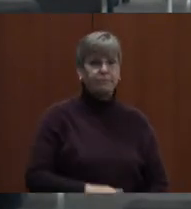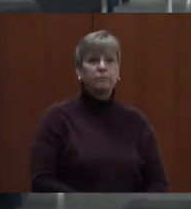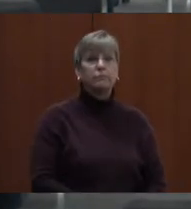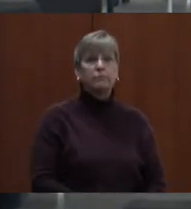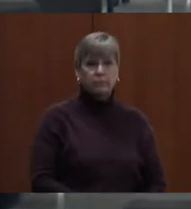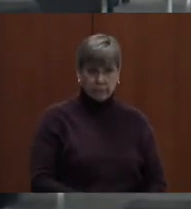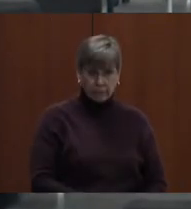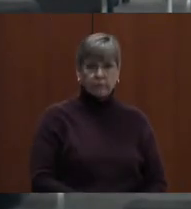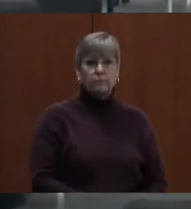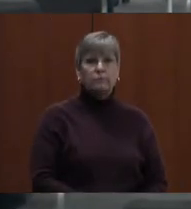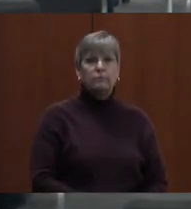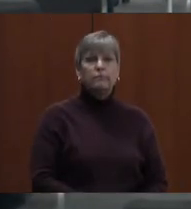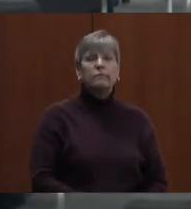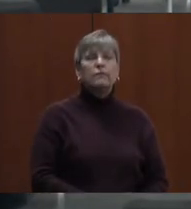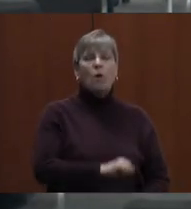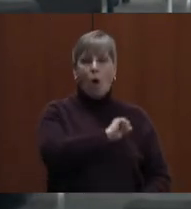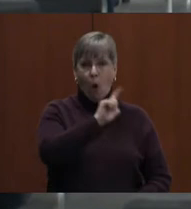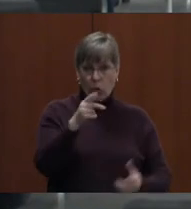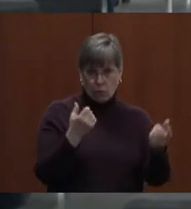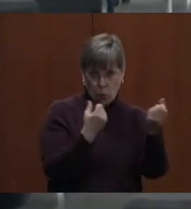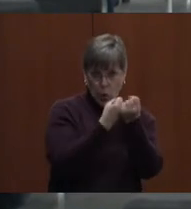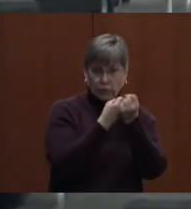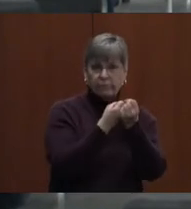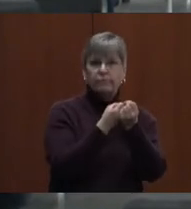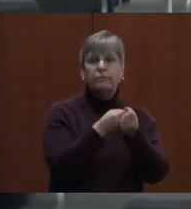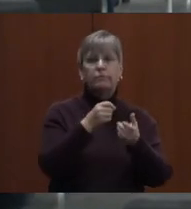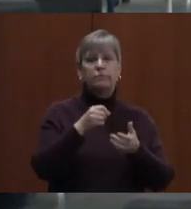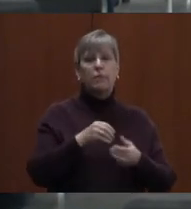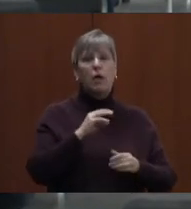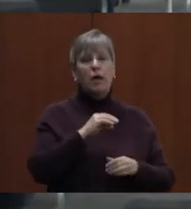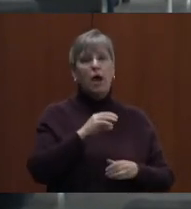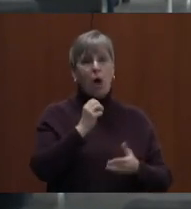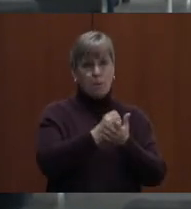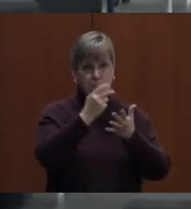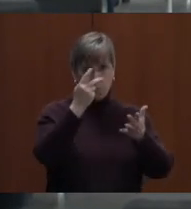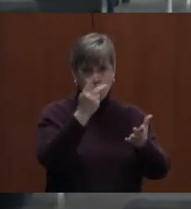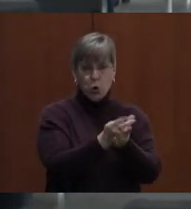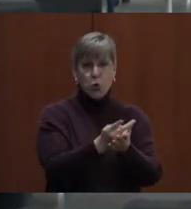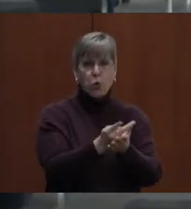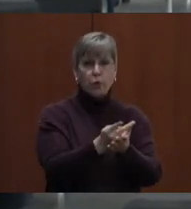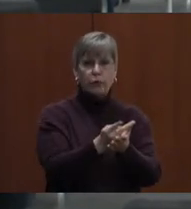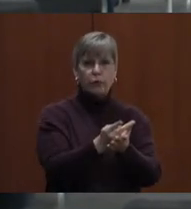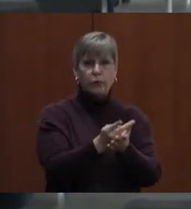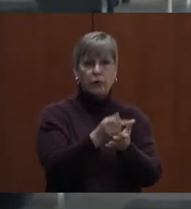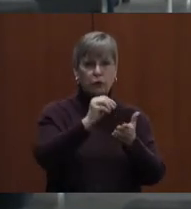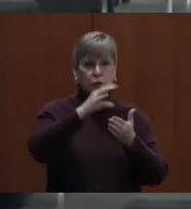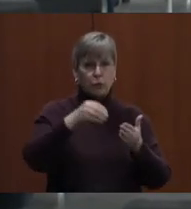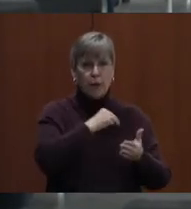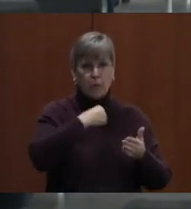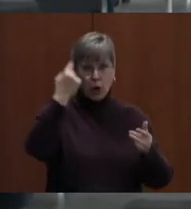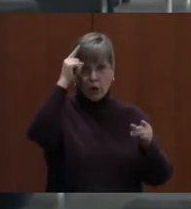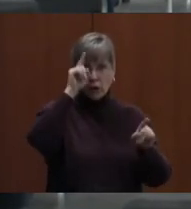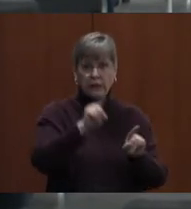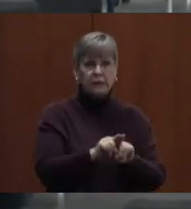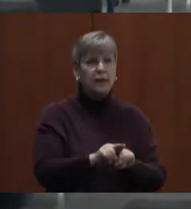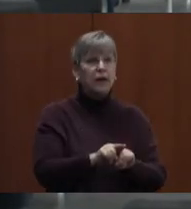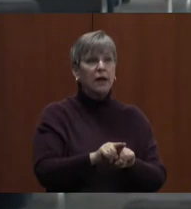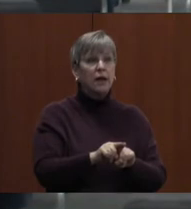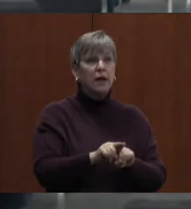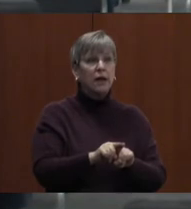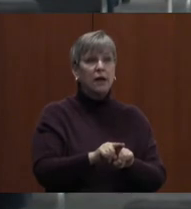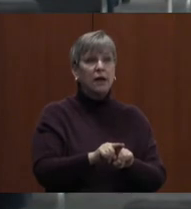All right. We have seven affirmative. The motion carries with the student number concurring. I just want to say